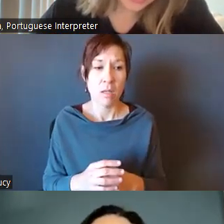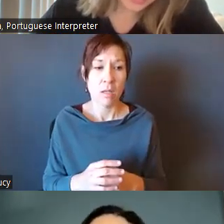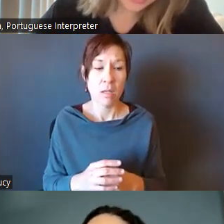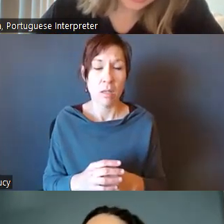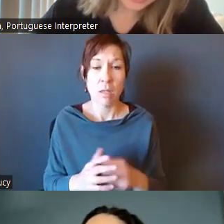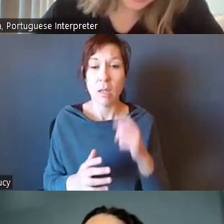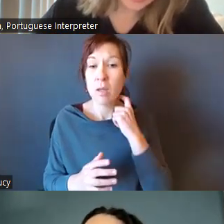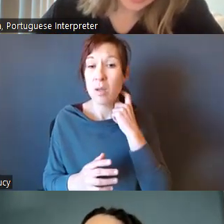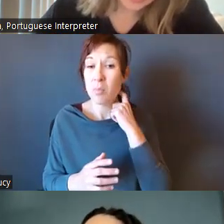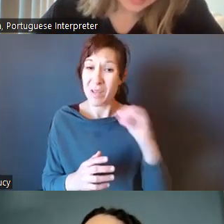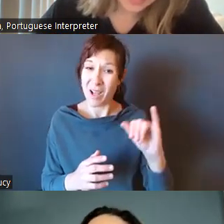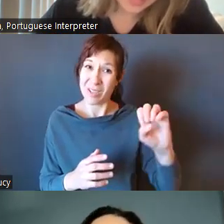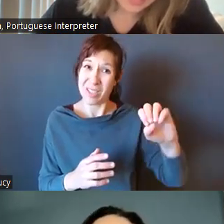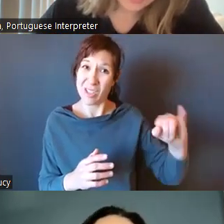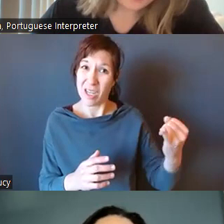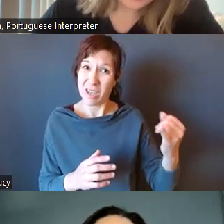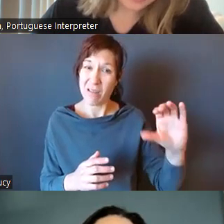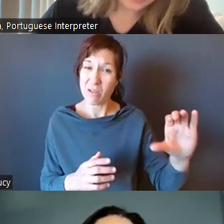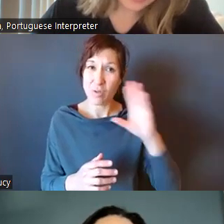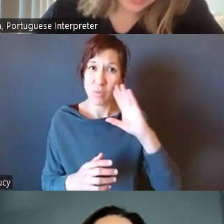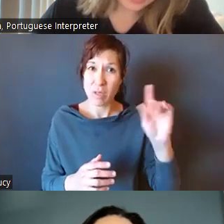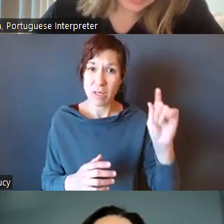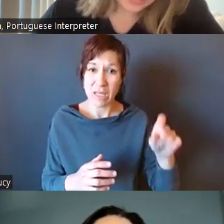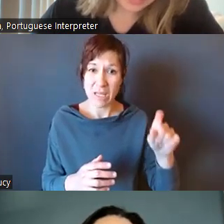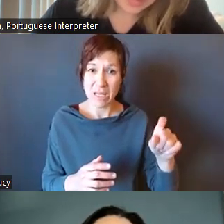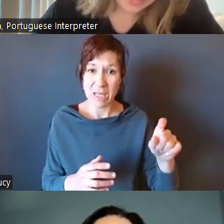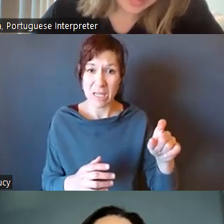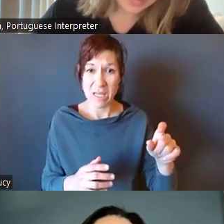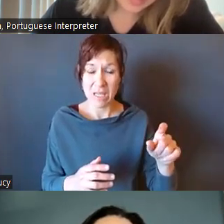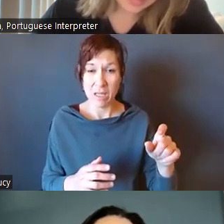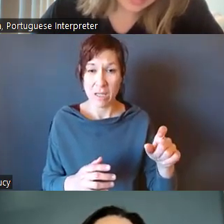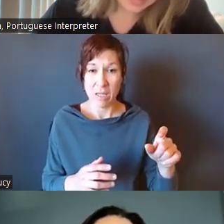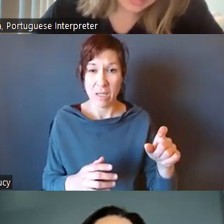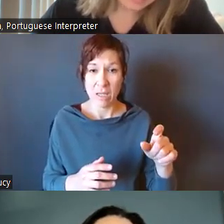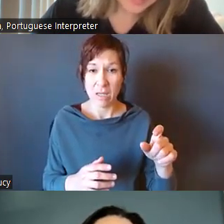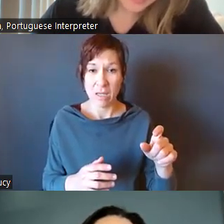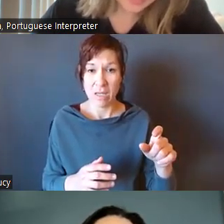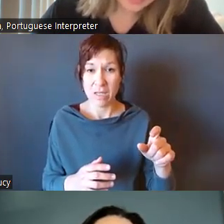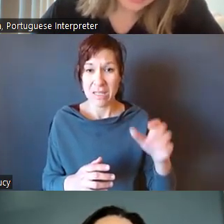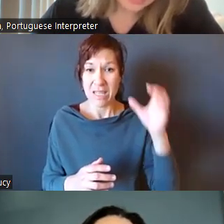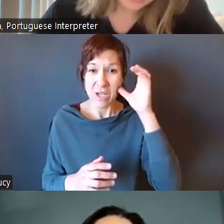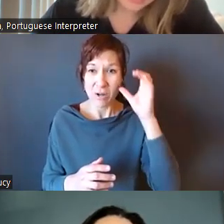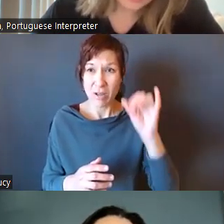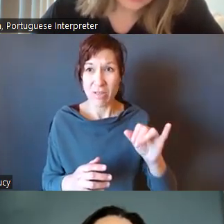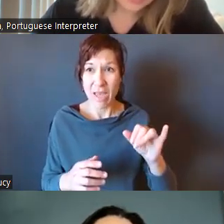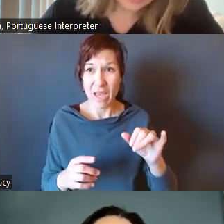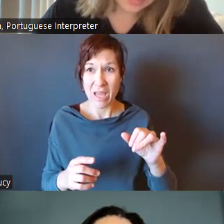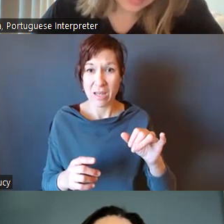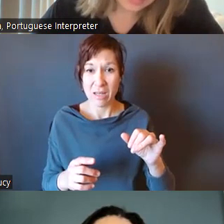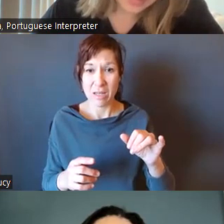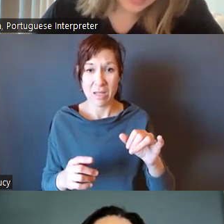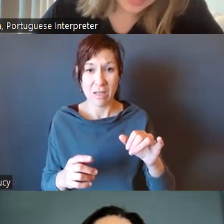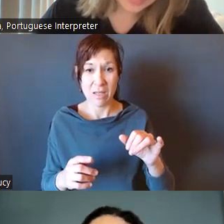deliberations, can it gain the content of those comments from some of those listening sessions last